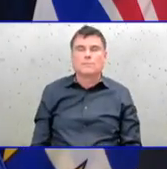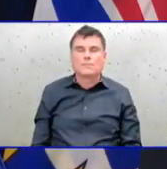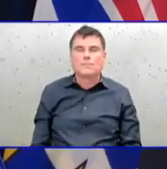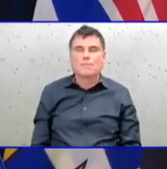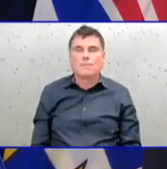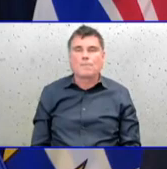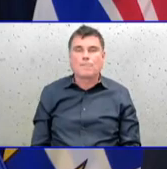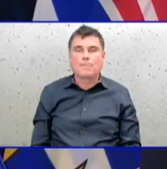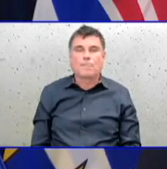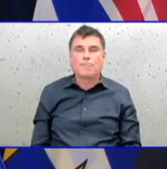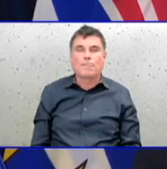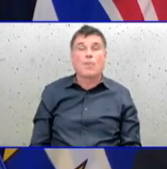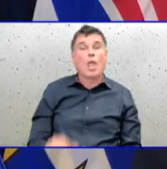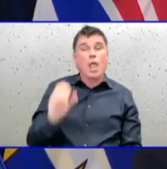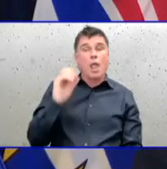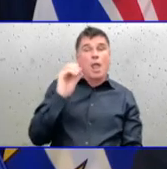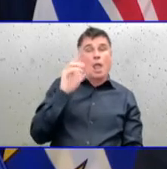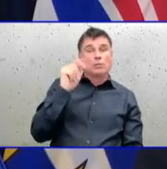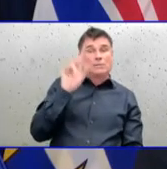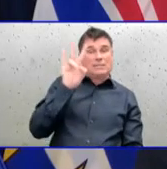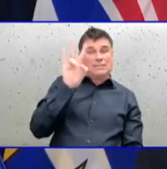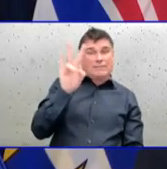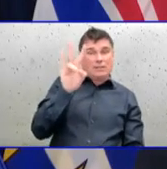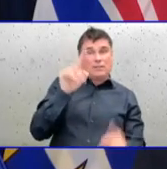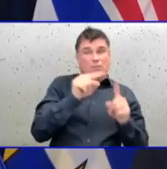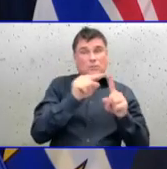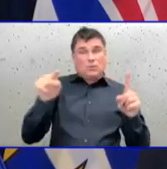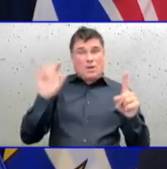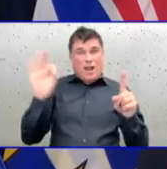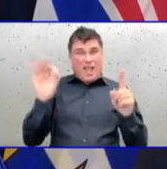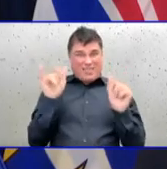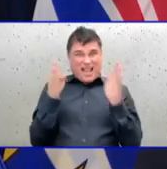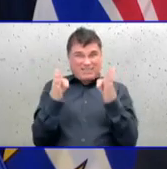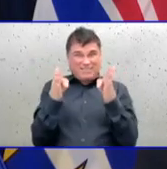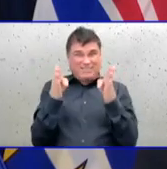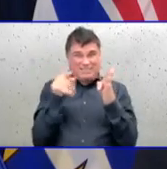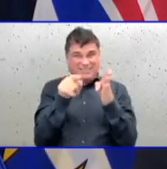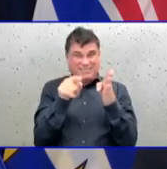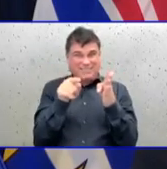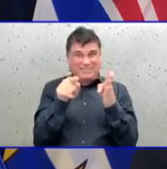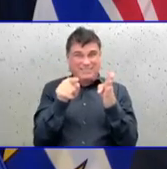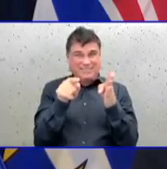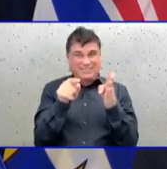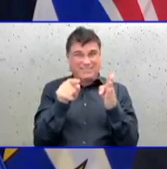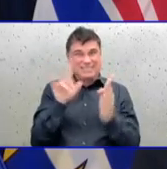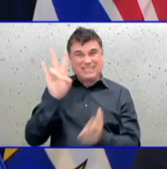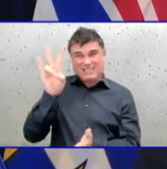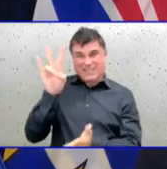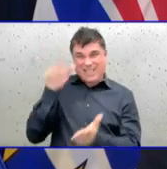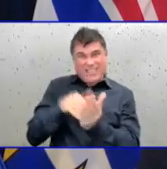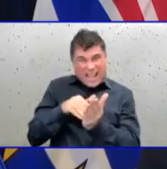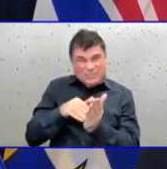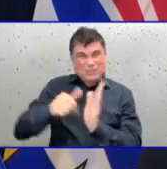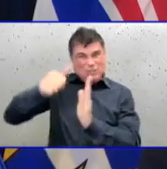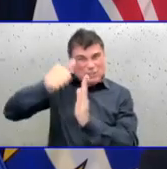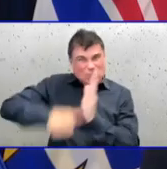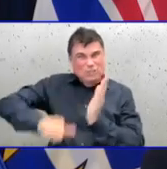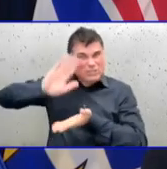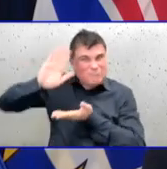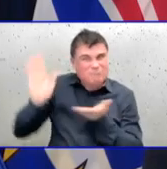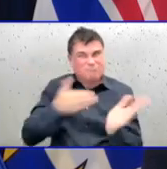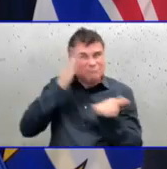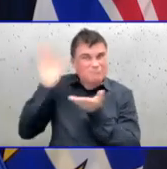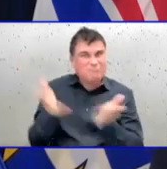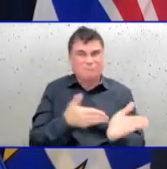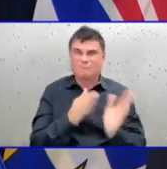9th, 7,000, you'll see that overwhelmingly people are getting both for non-urgent scheduled surgeries and, of course,